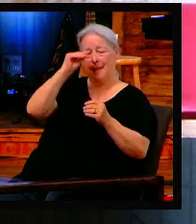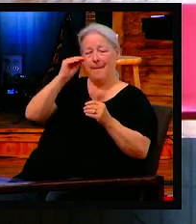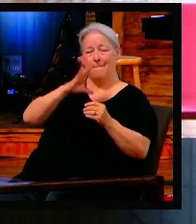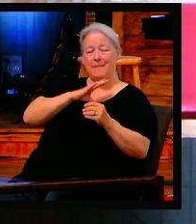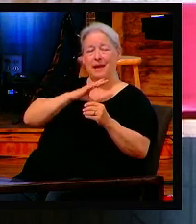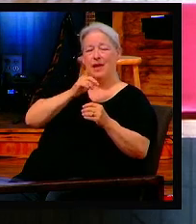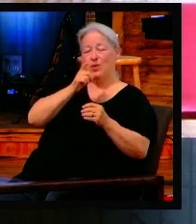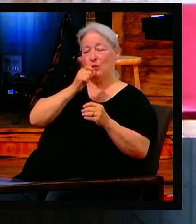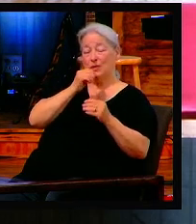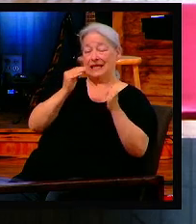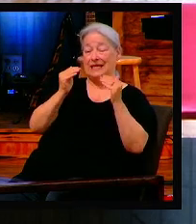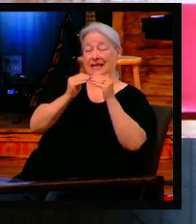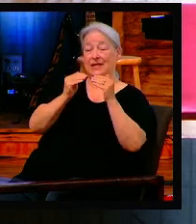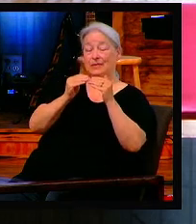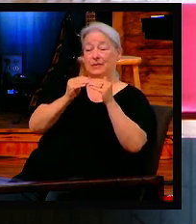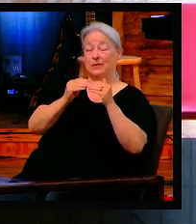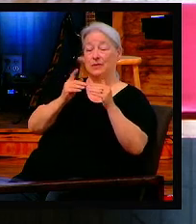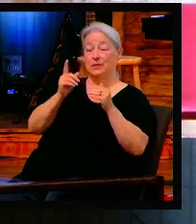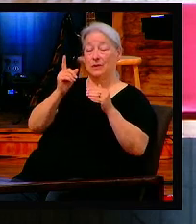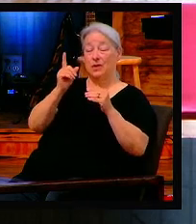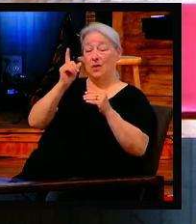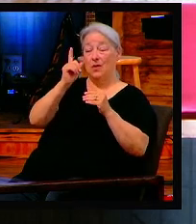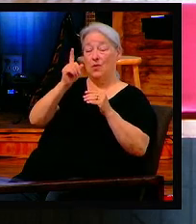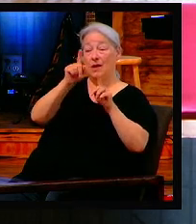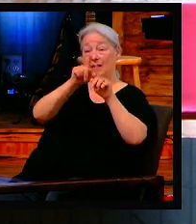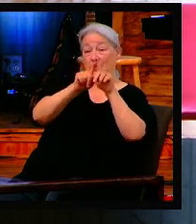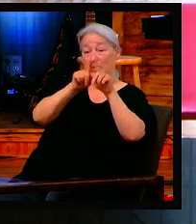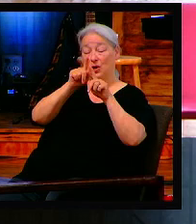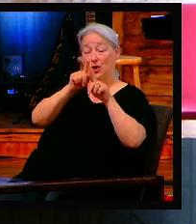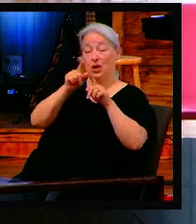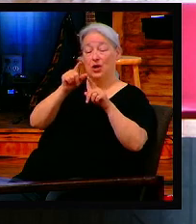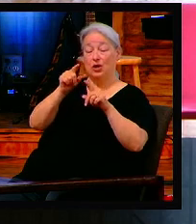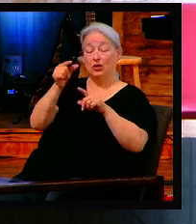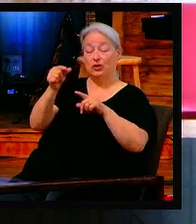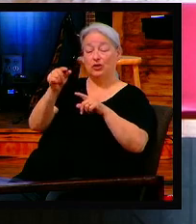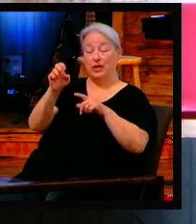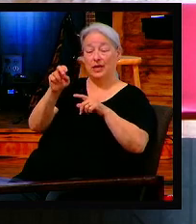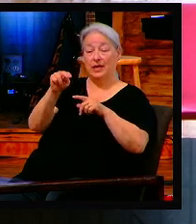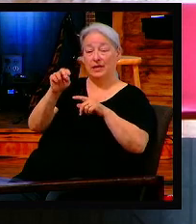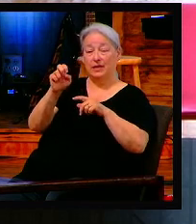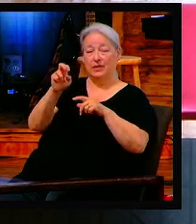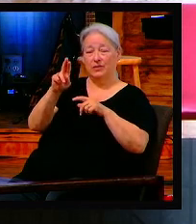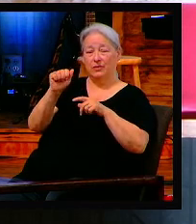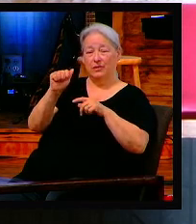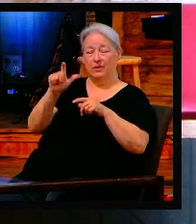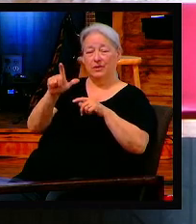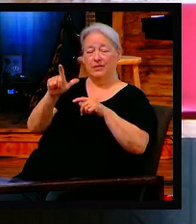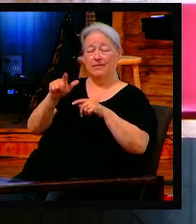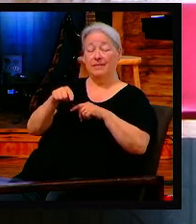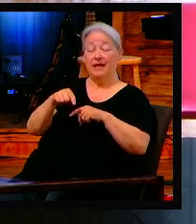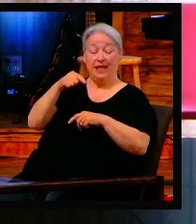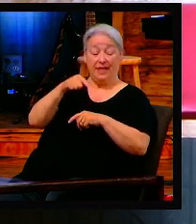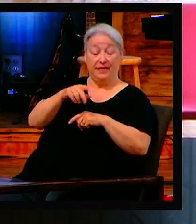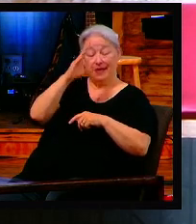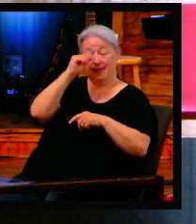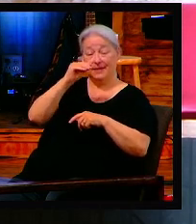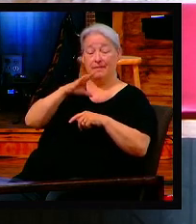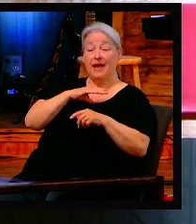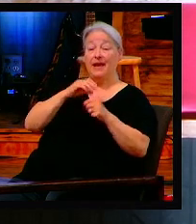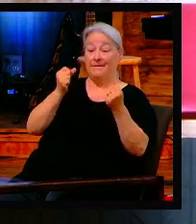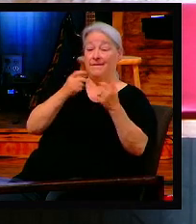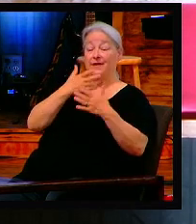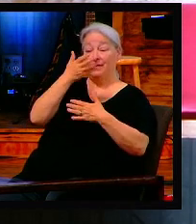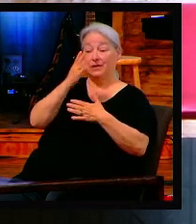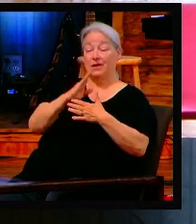general. So a pretty high-level man, a devout man, one who feared God with all his household, who